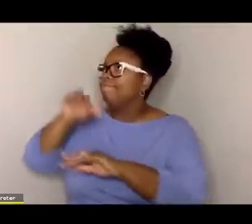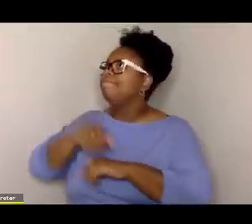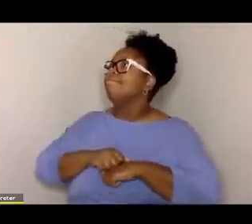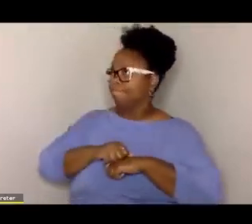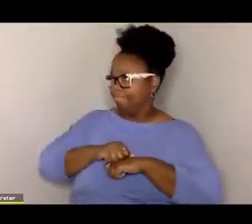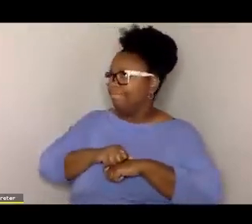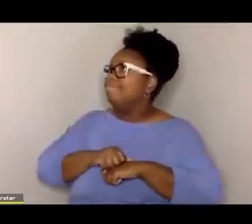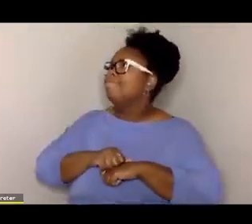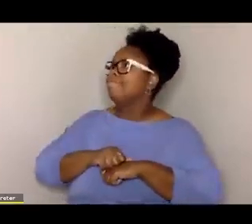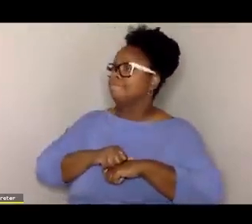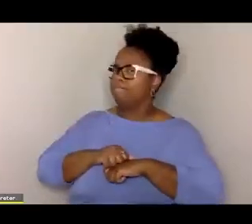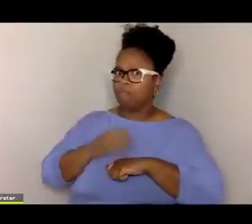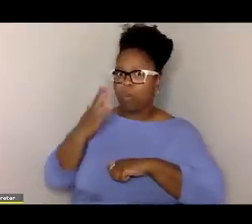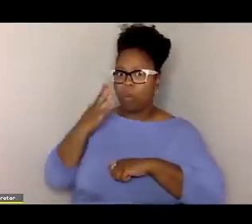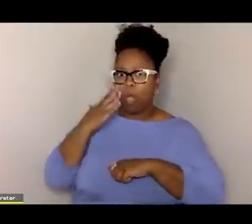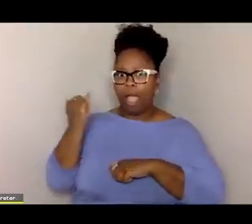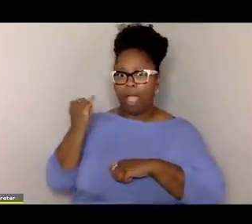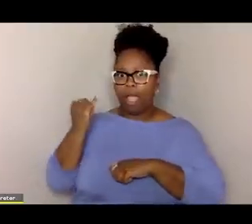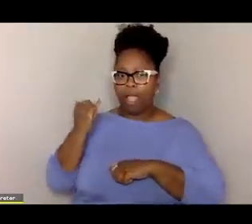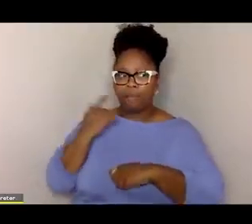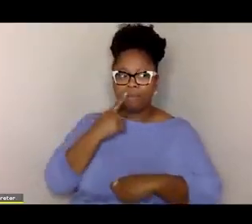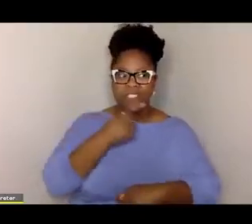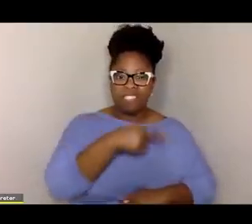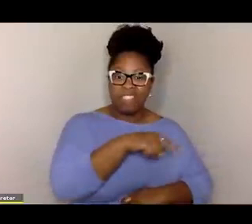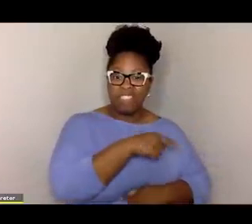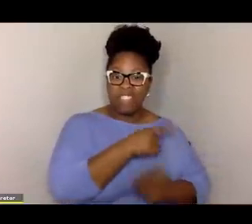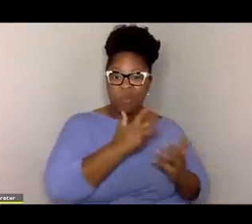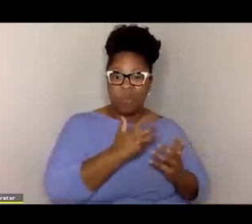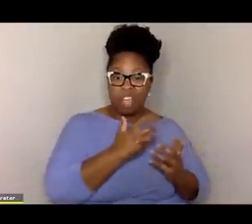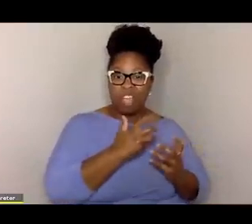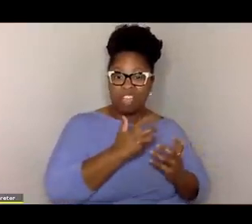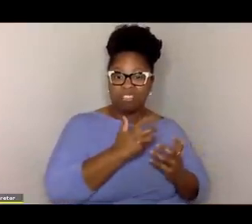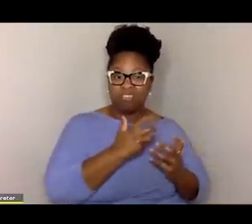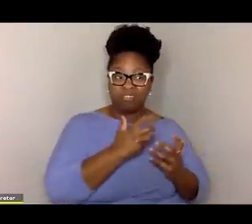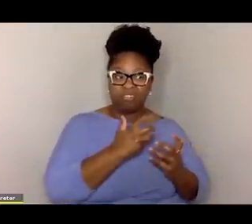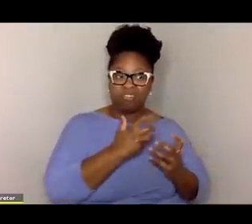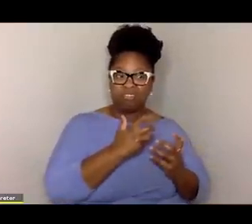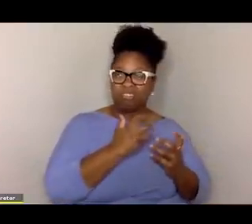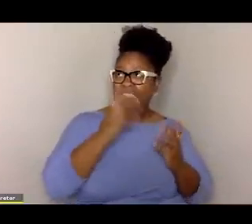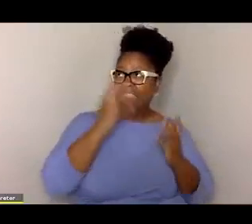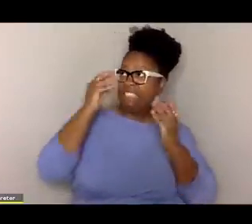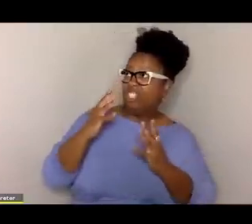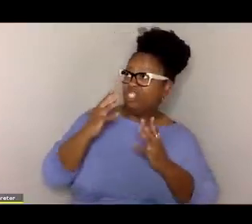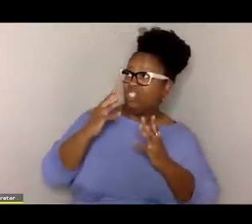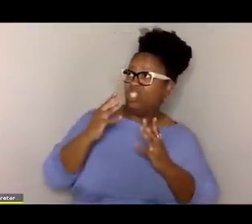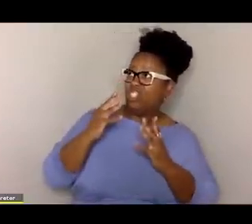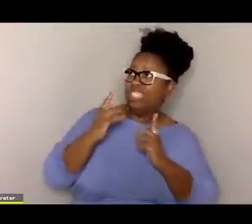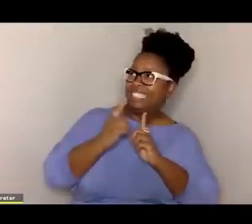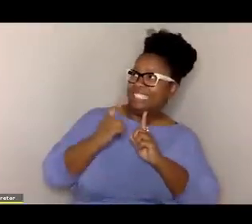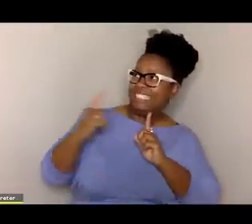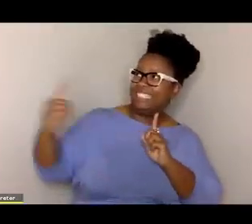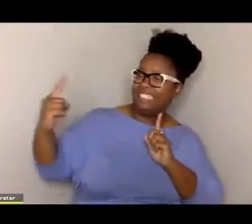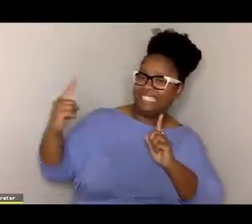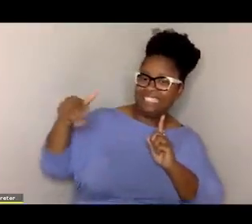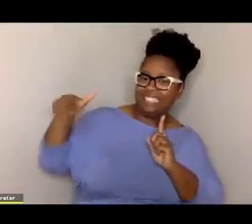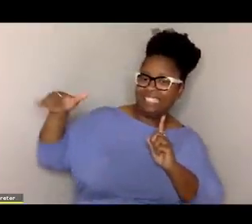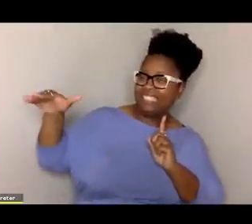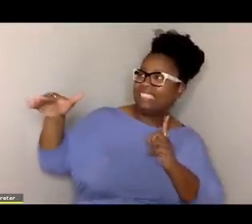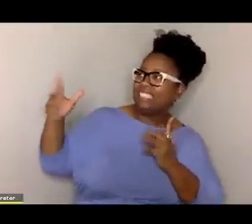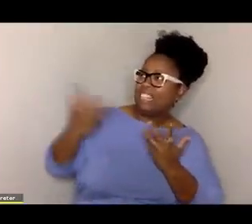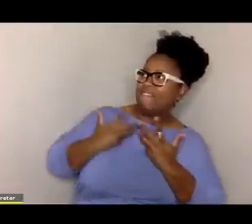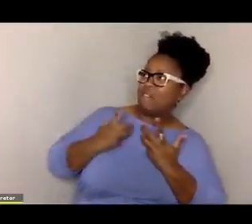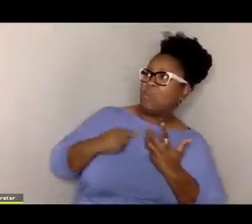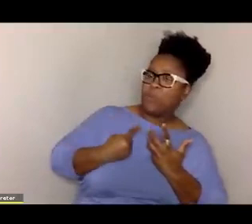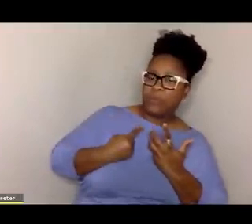compliant behaviors just because they want to get the teacher to leave them alone and back